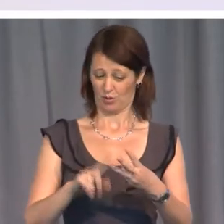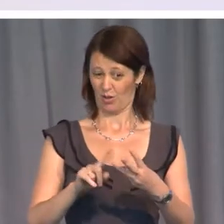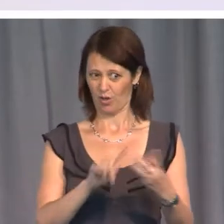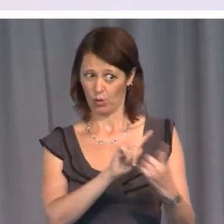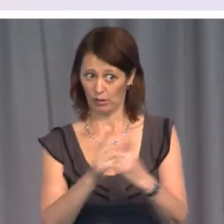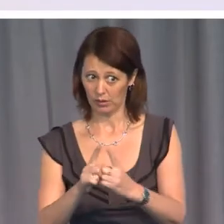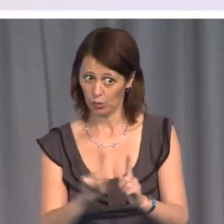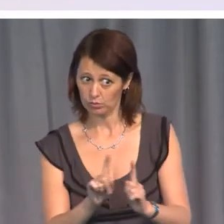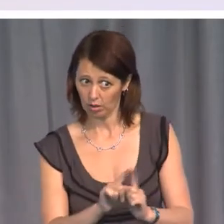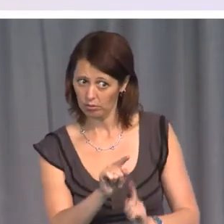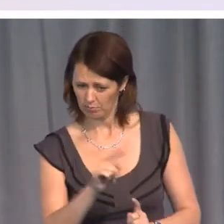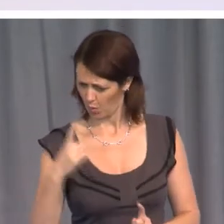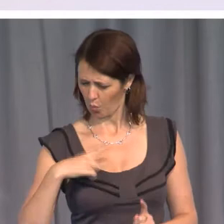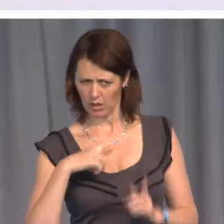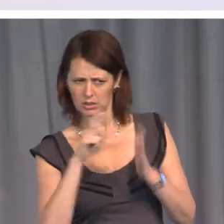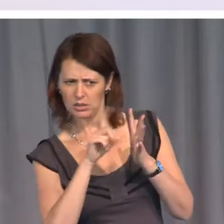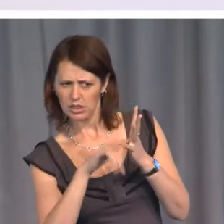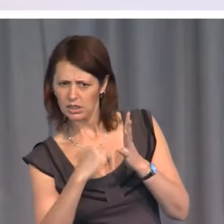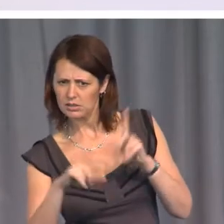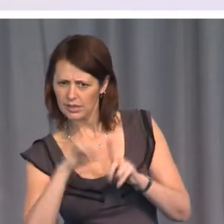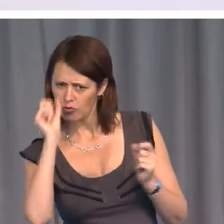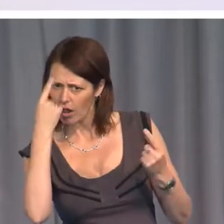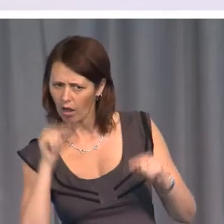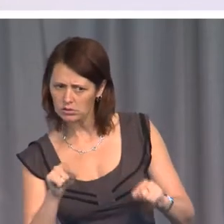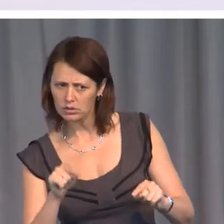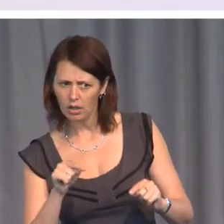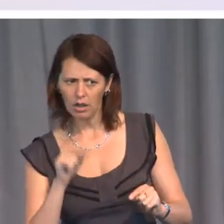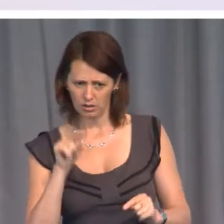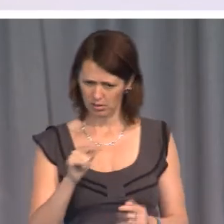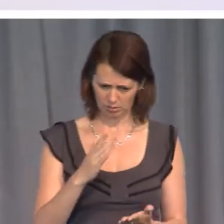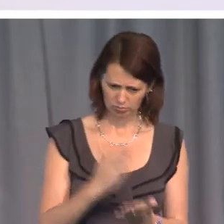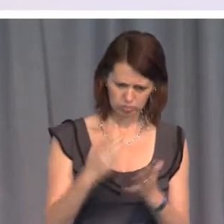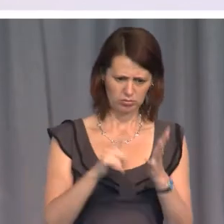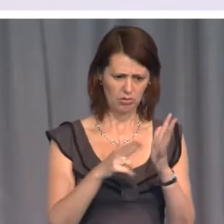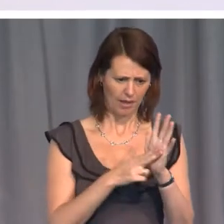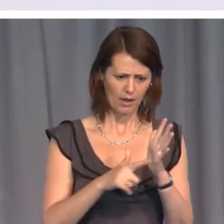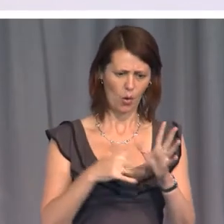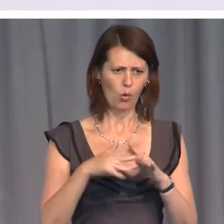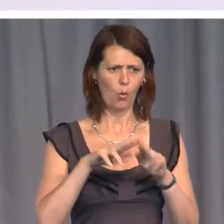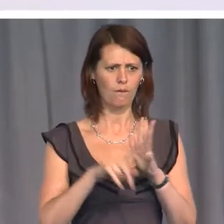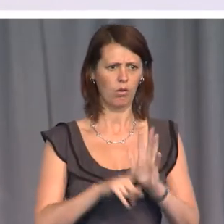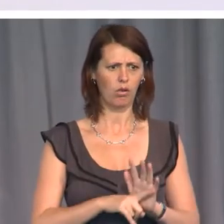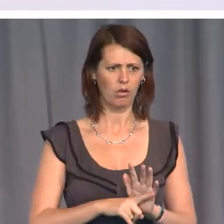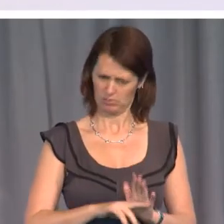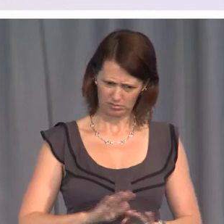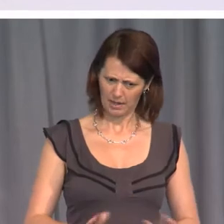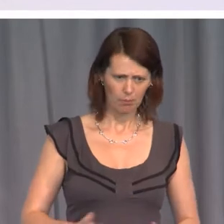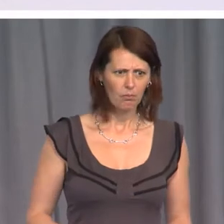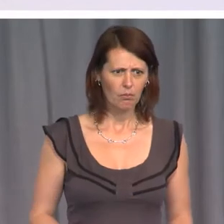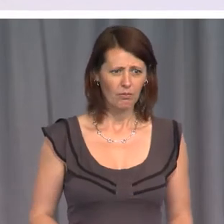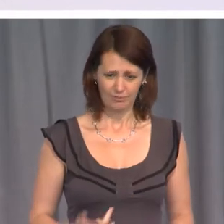that why didn't DSD realize that it was plainly unlawful? It was outside any rational